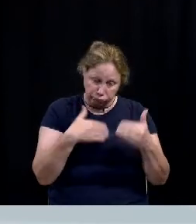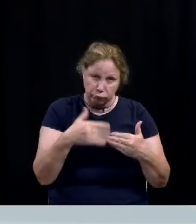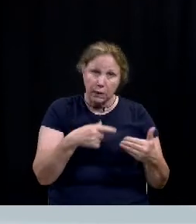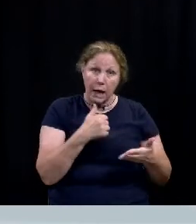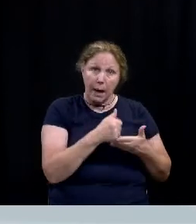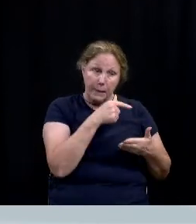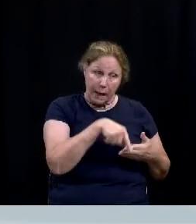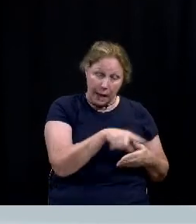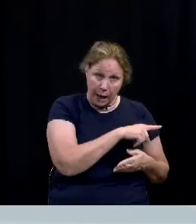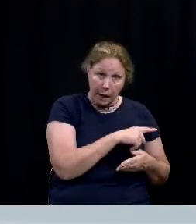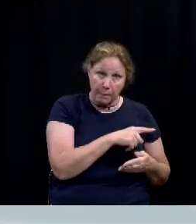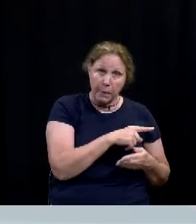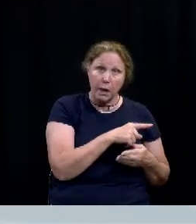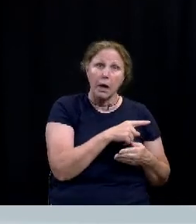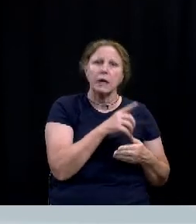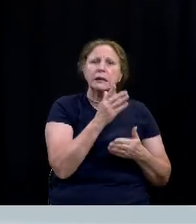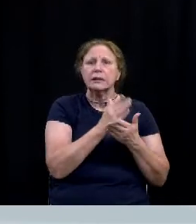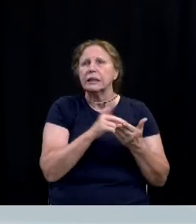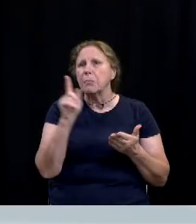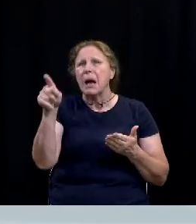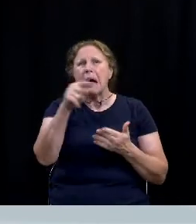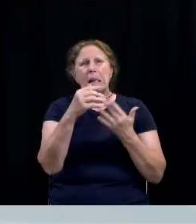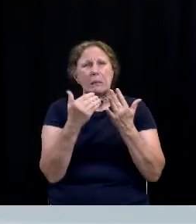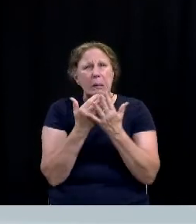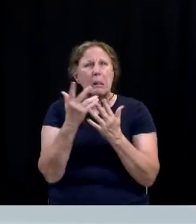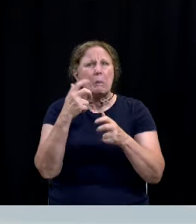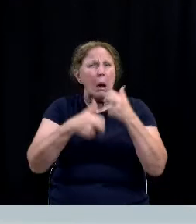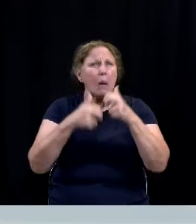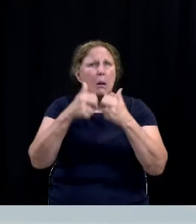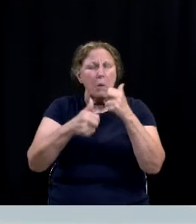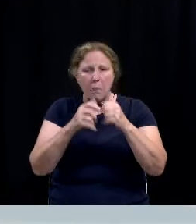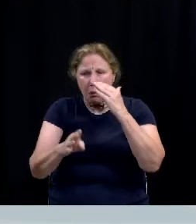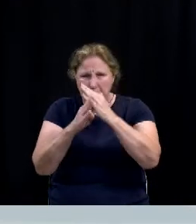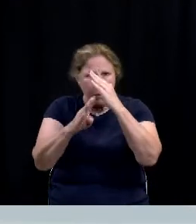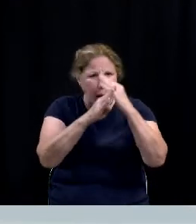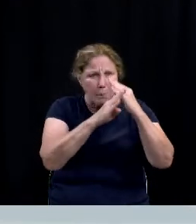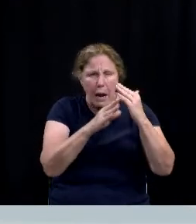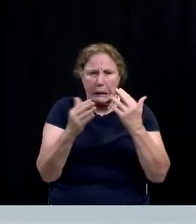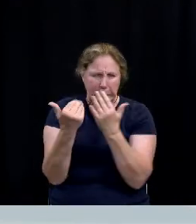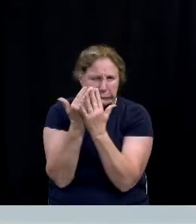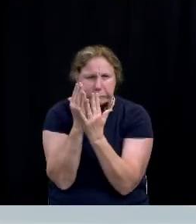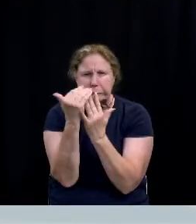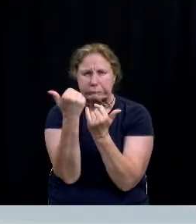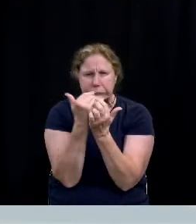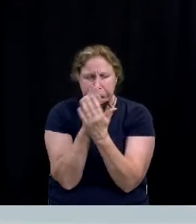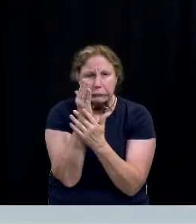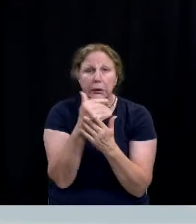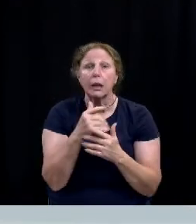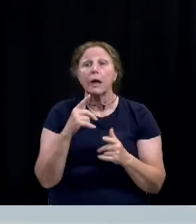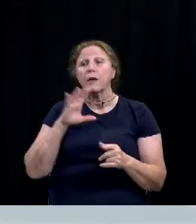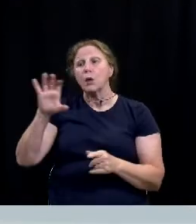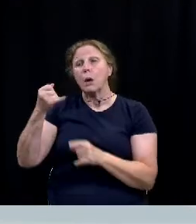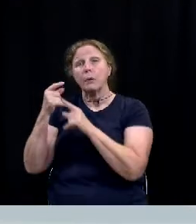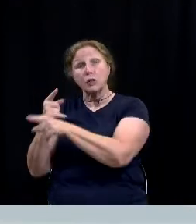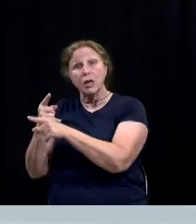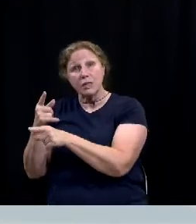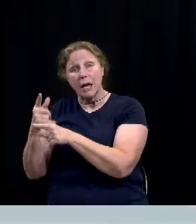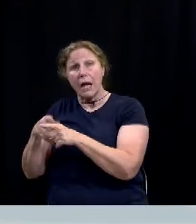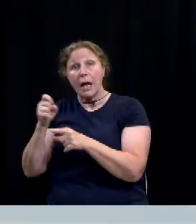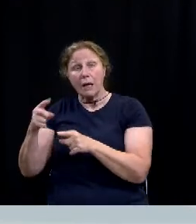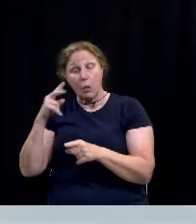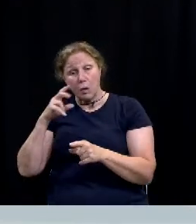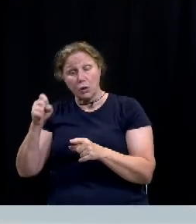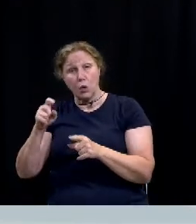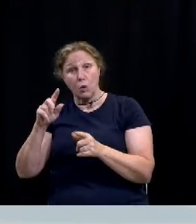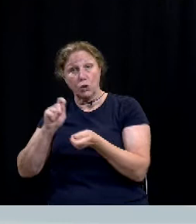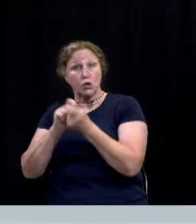Mr. Hicks navigate some of the other hurdles tied to his behavior the unit has found that not all parts of the criminal justice system are as ready to take a different tack